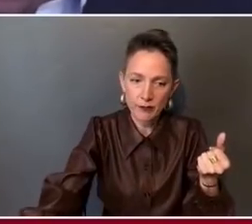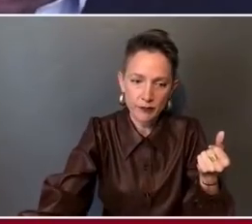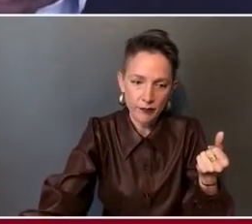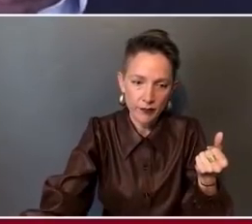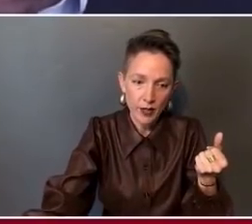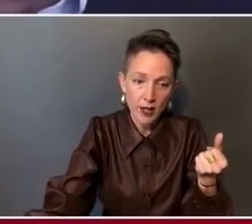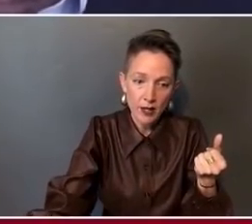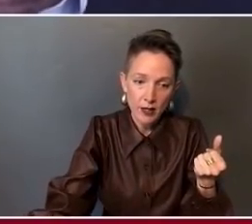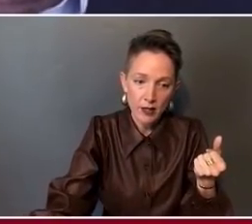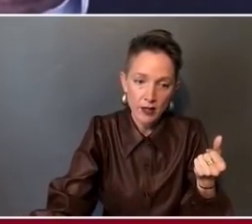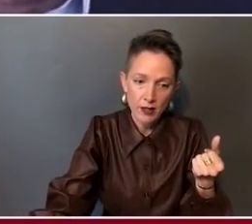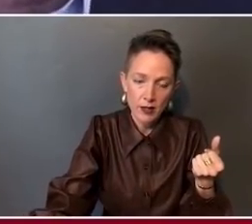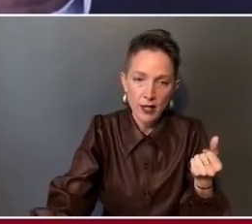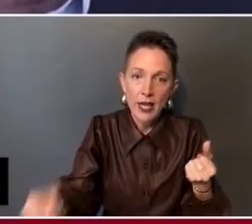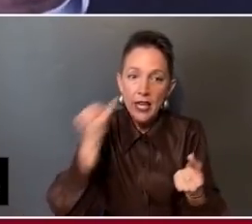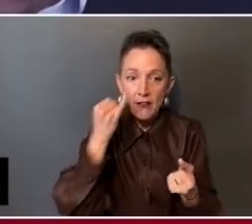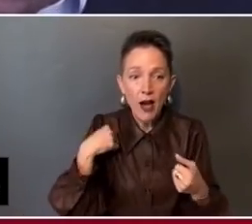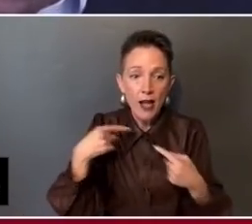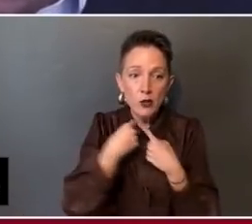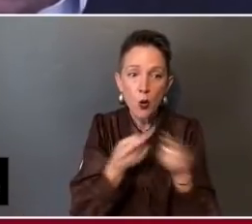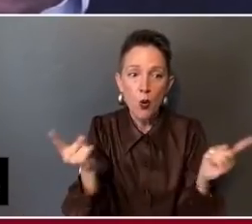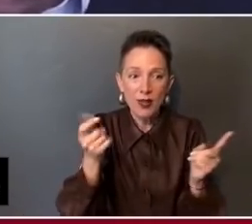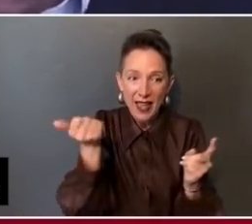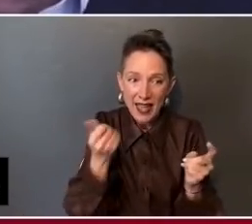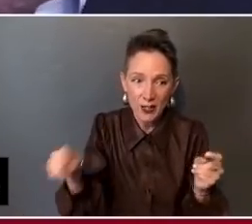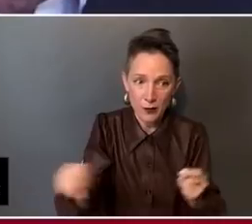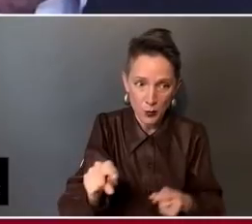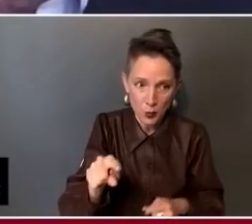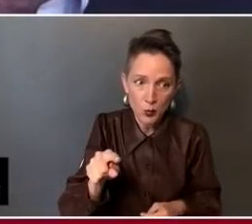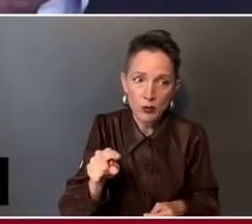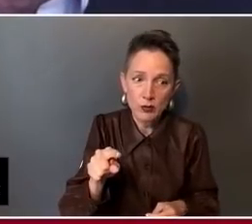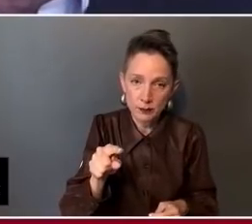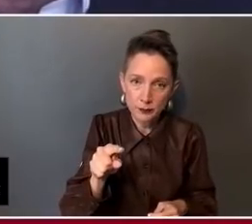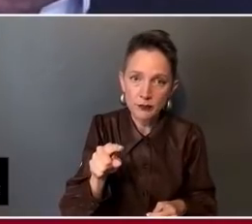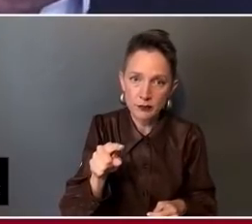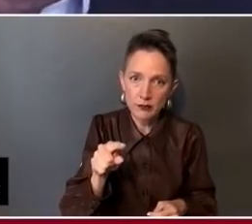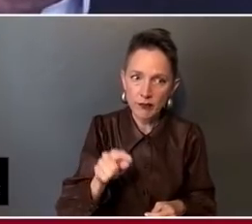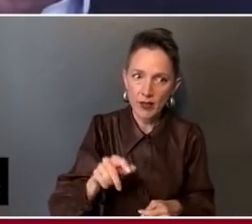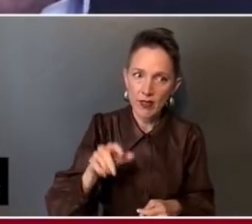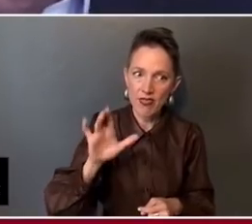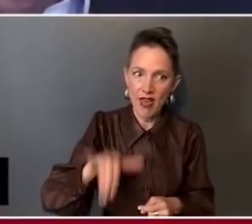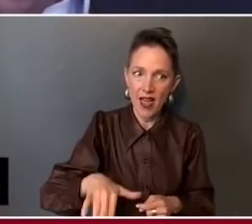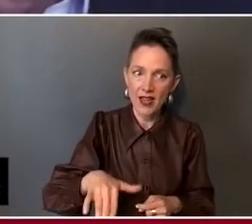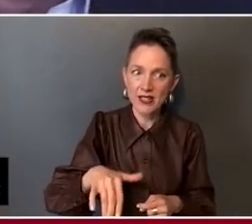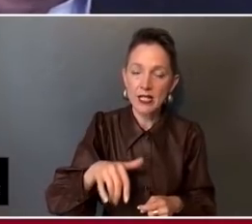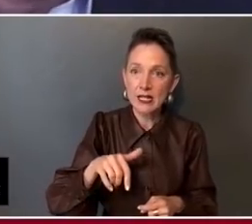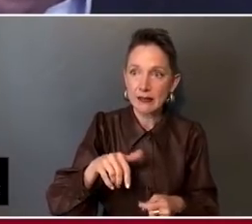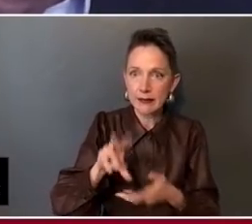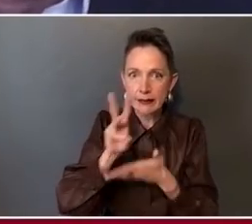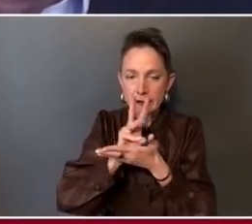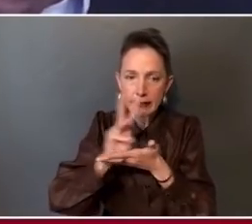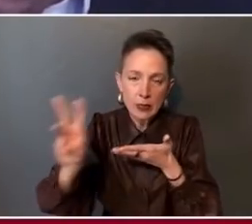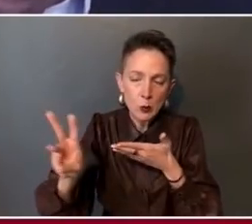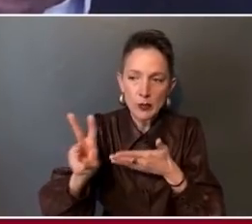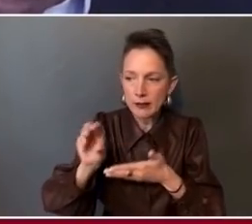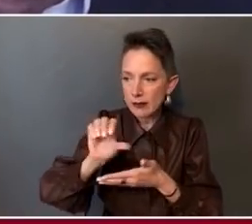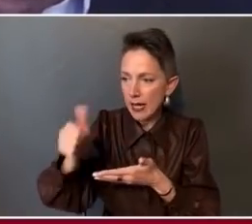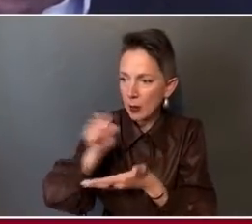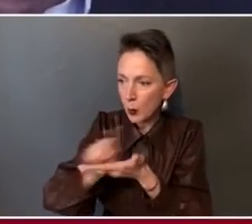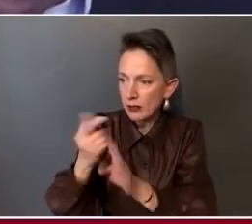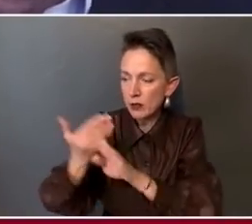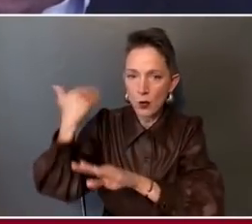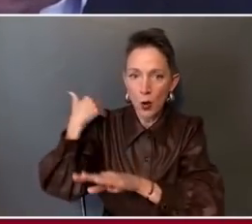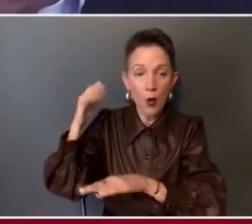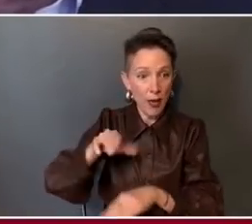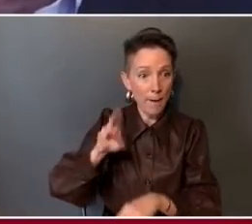of you on this WebEx today that six weeks, 10 weeks ago, that Minnesota would one